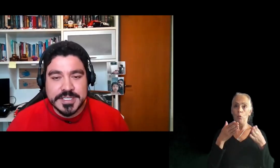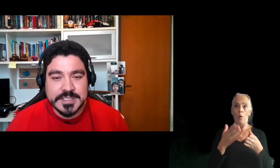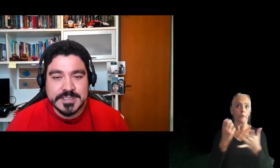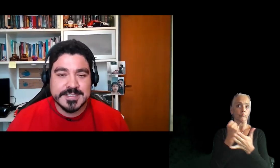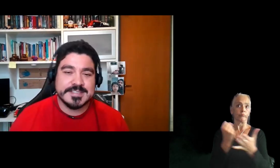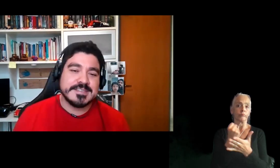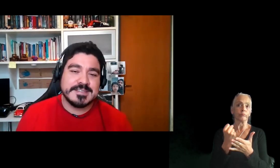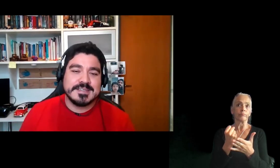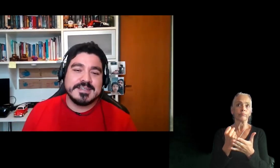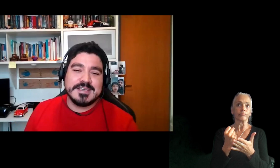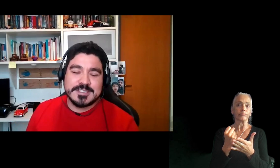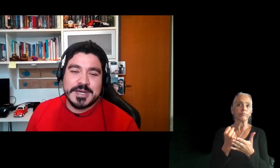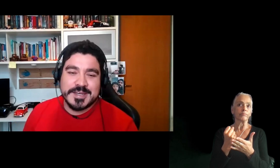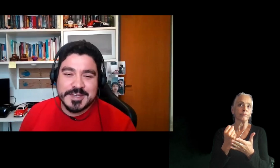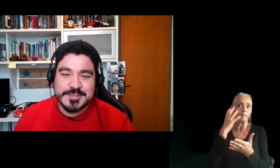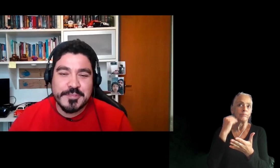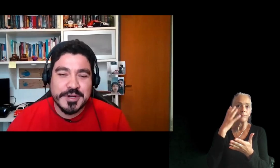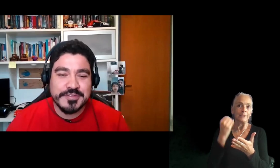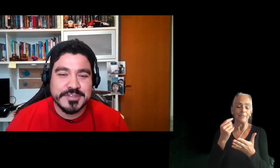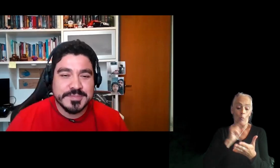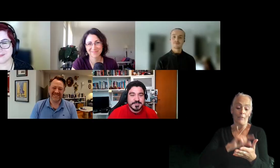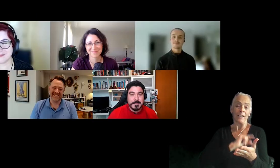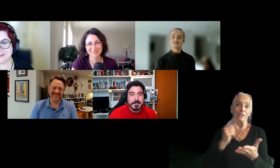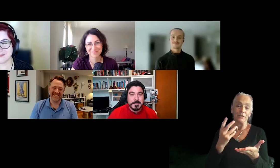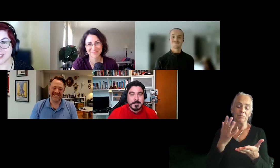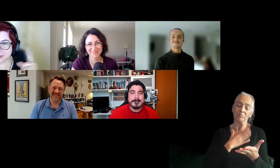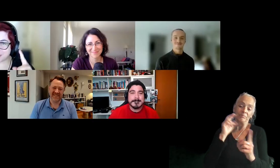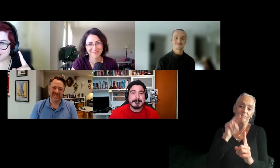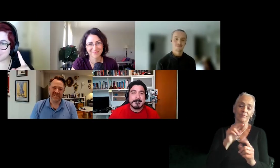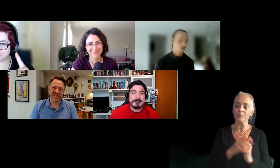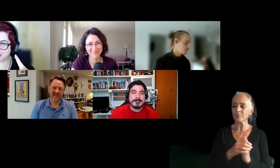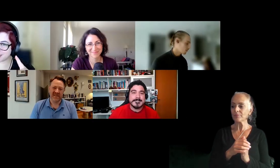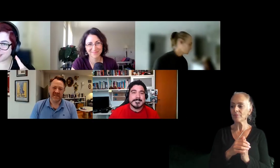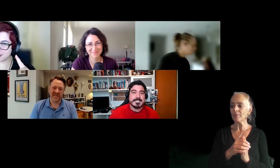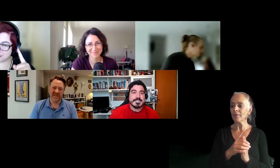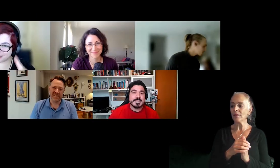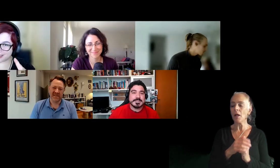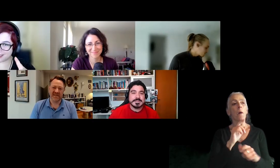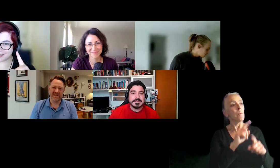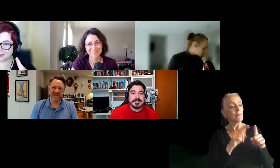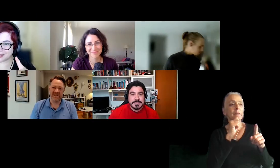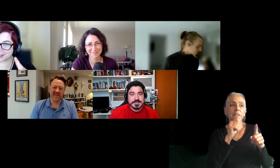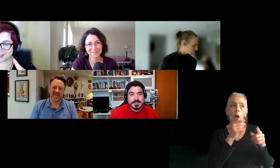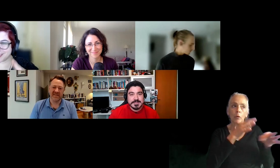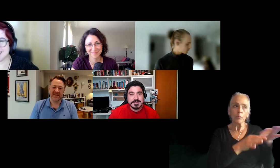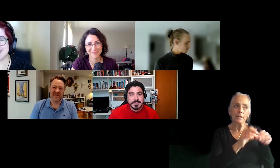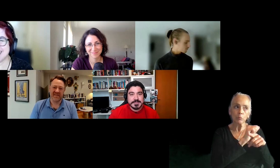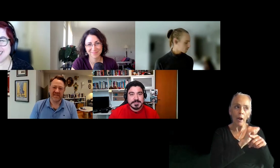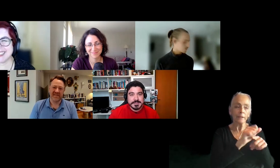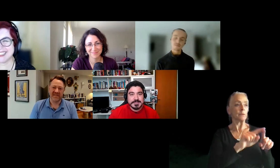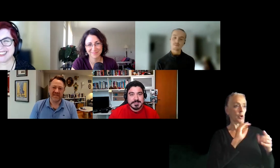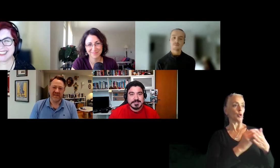qualification. It's my, it's my point of view. It doesn't replace the practice though, but it's a good way to start.